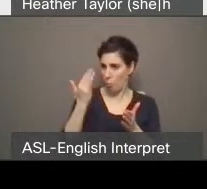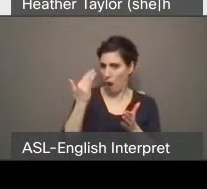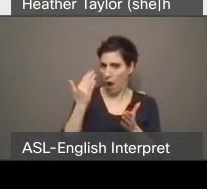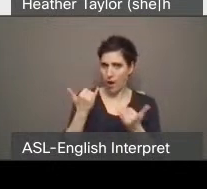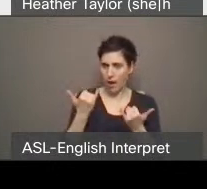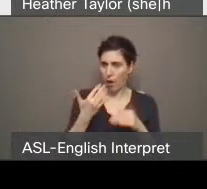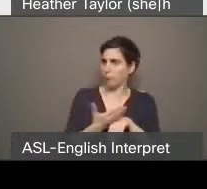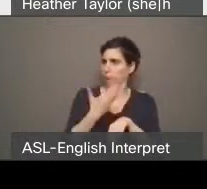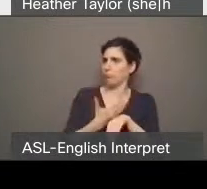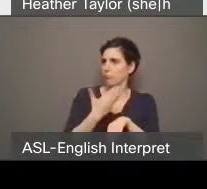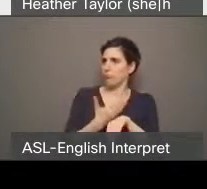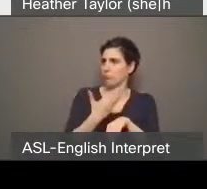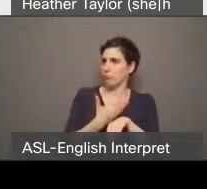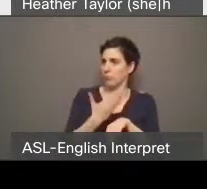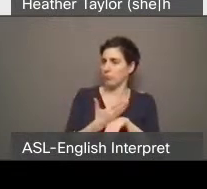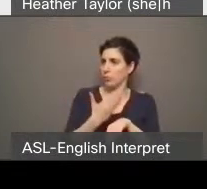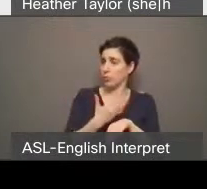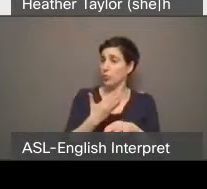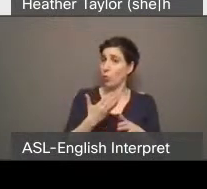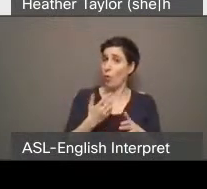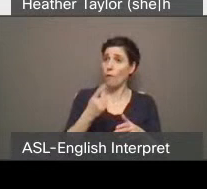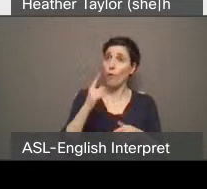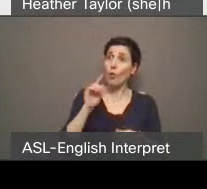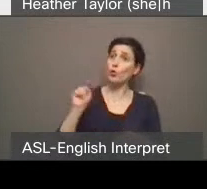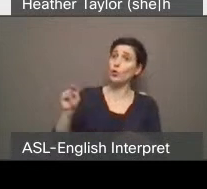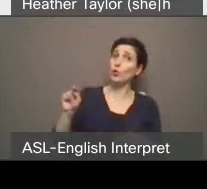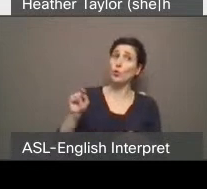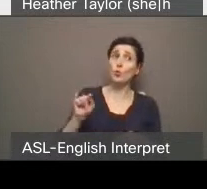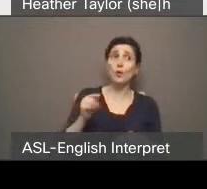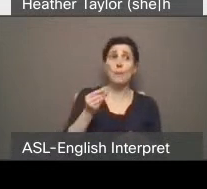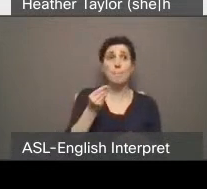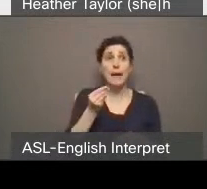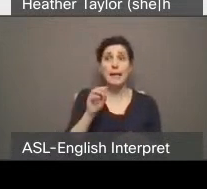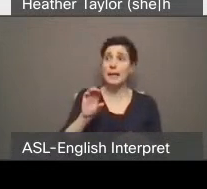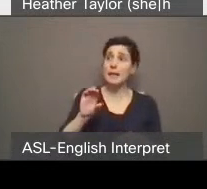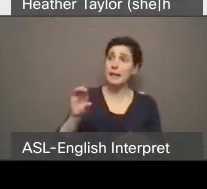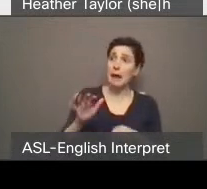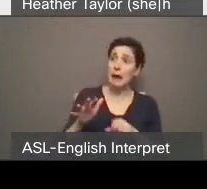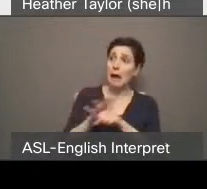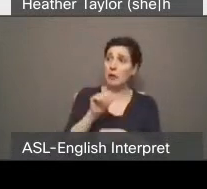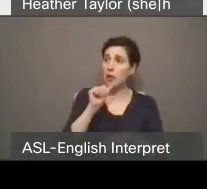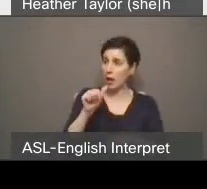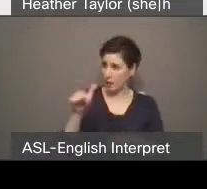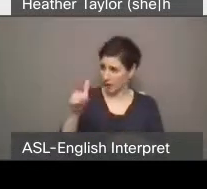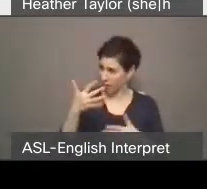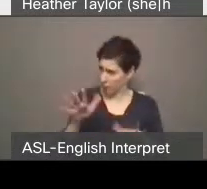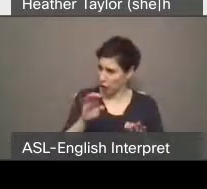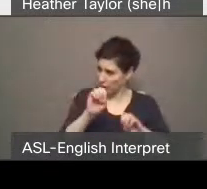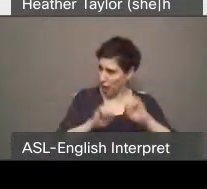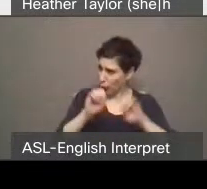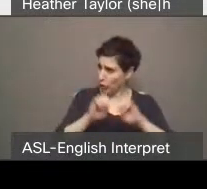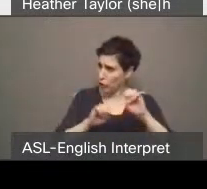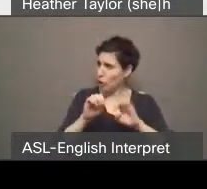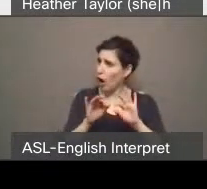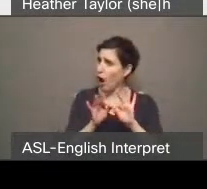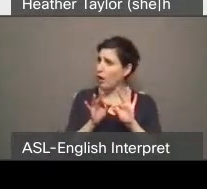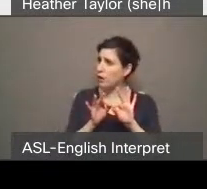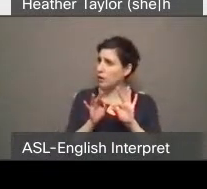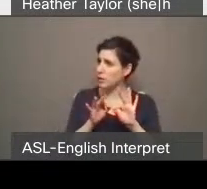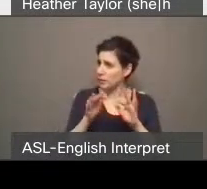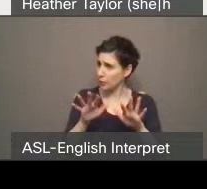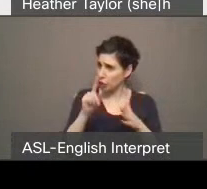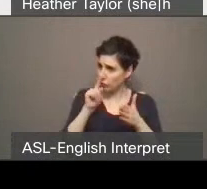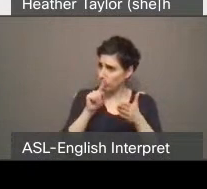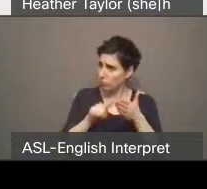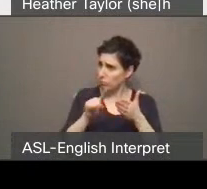may be why the incentives don't cover it. Have you done it? Like done a bit of an evaluation as to what the cost might be just to rebuild